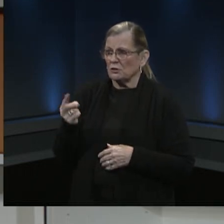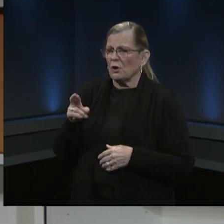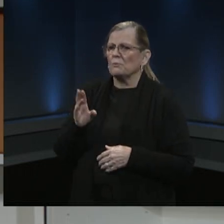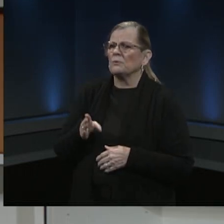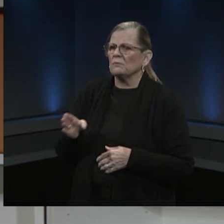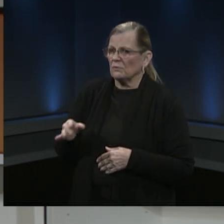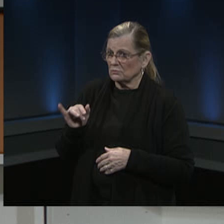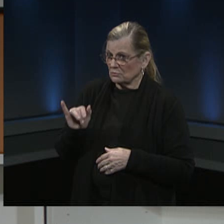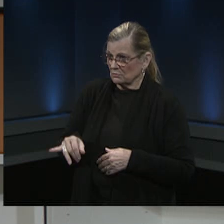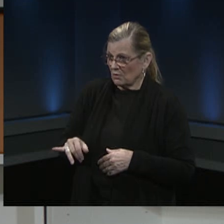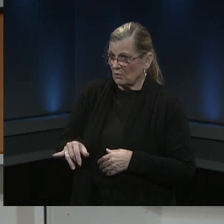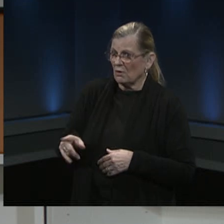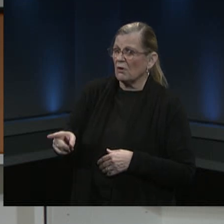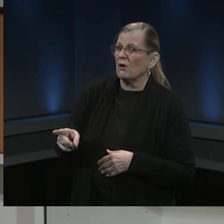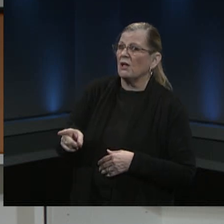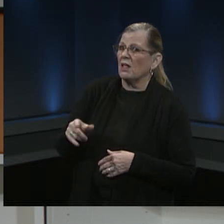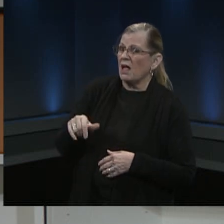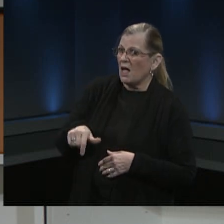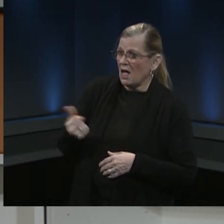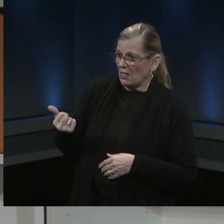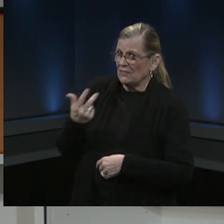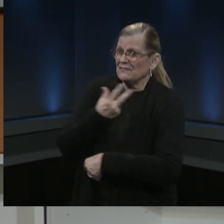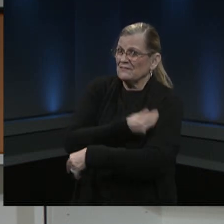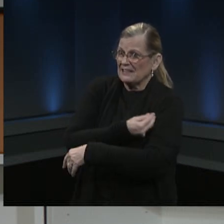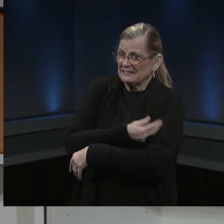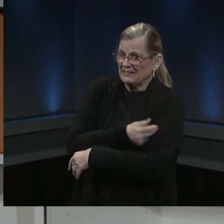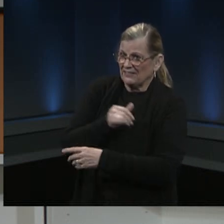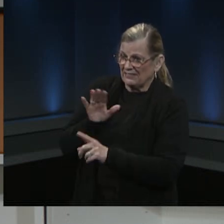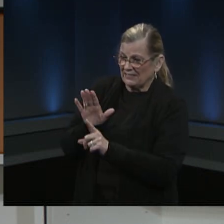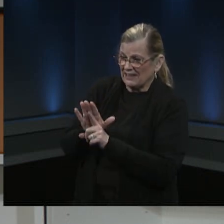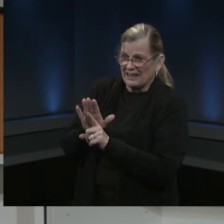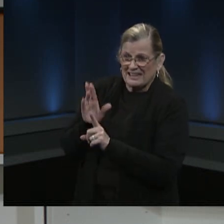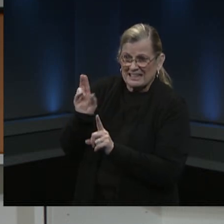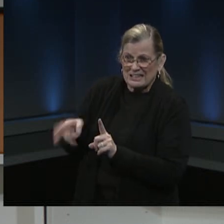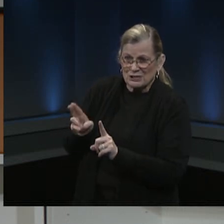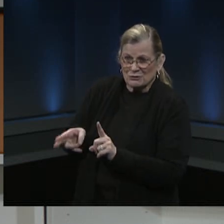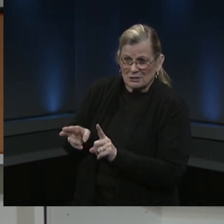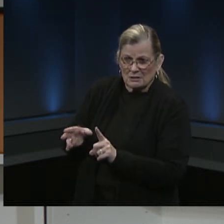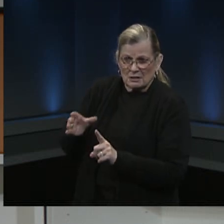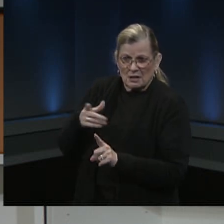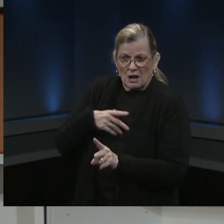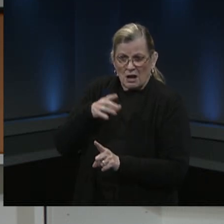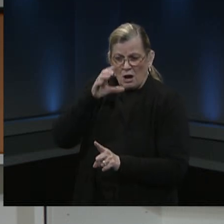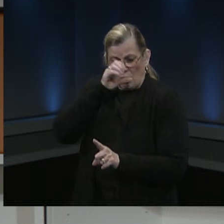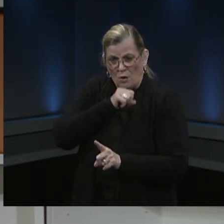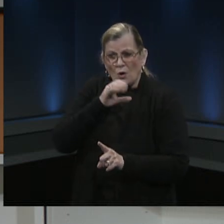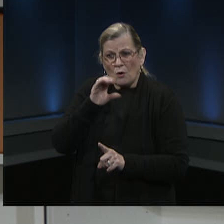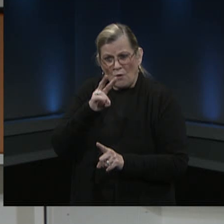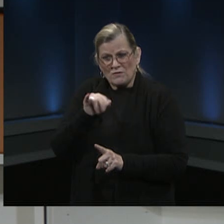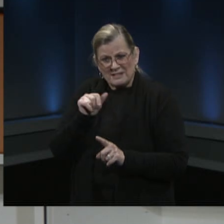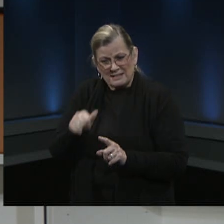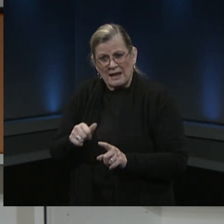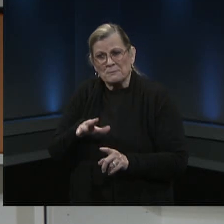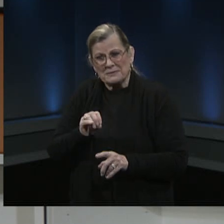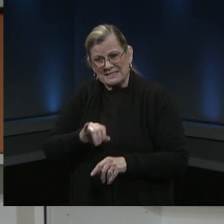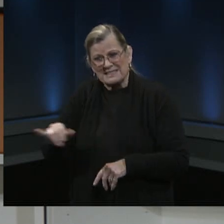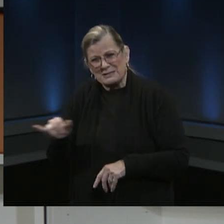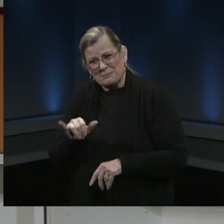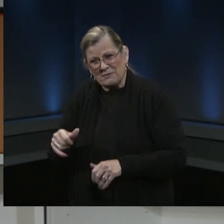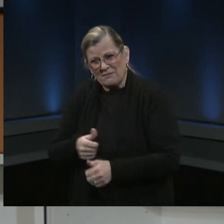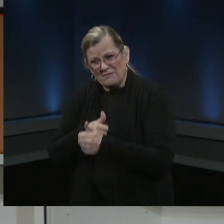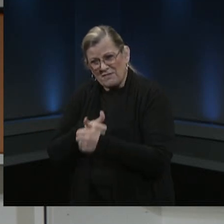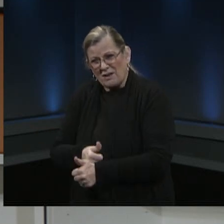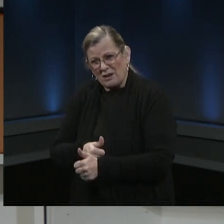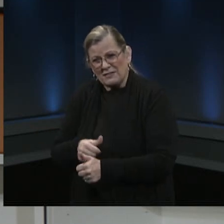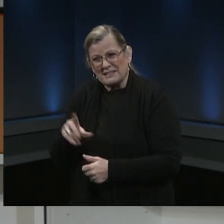history of other vaccines that this actually will offer that protection but again following the data in science we don't have